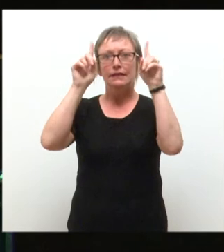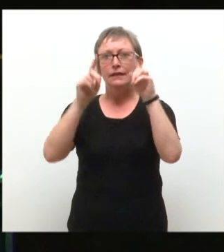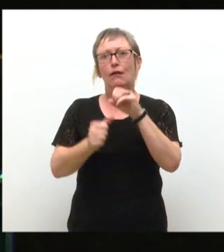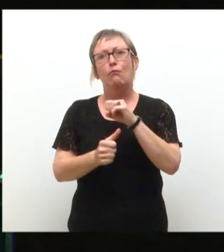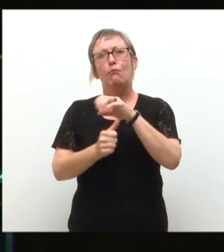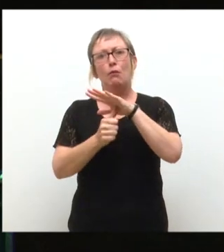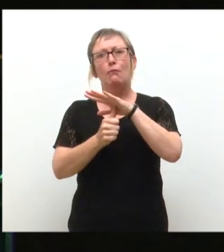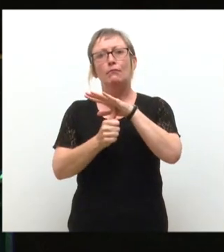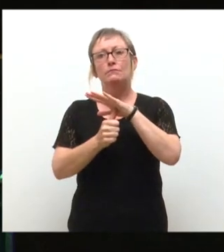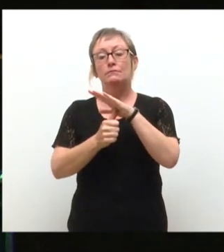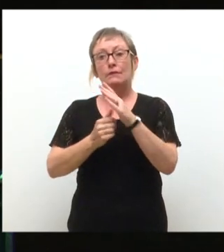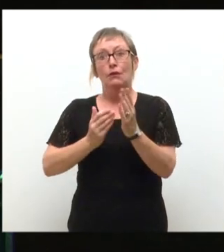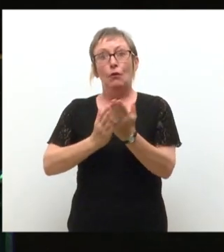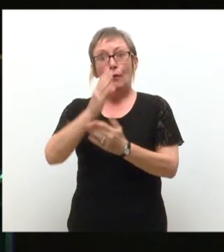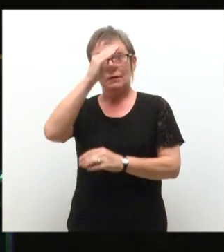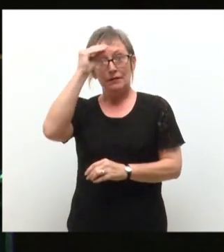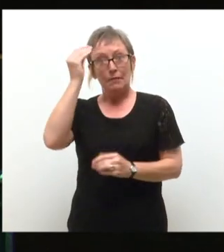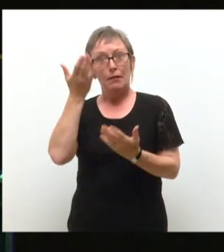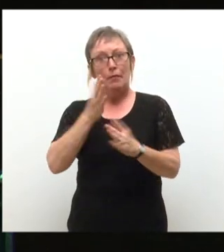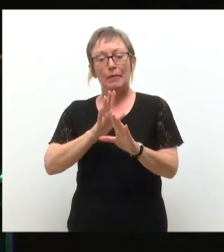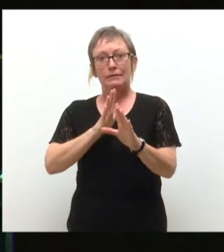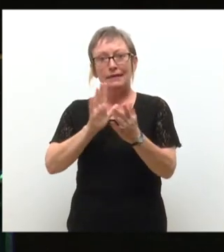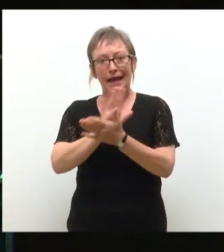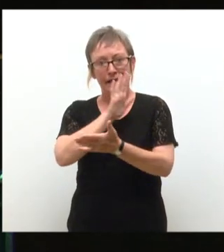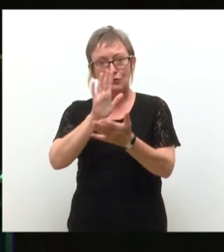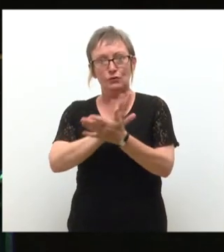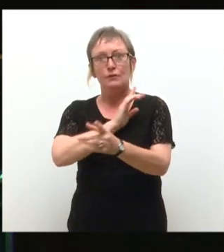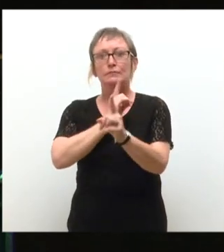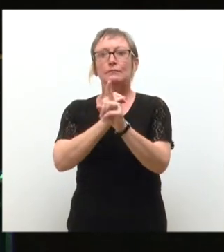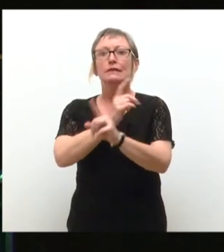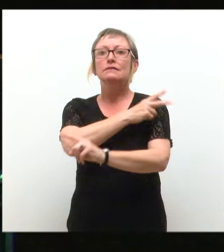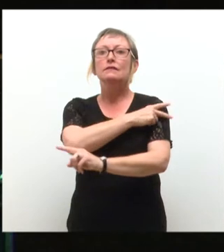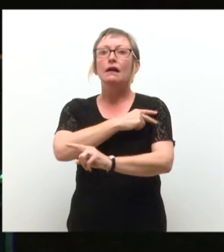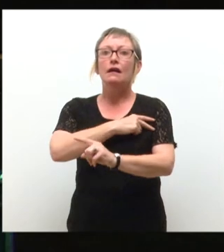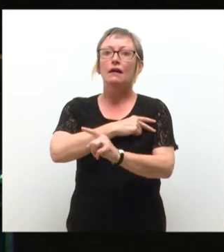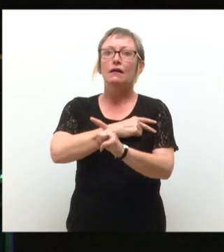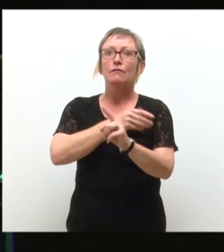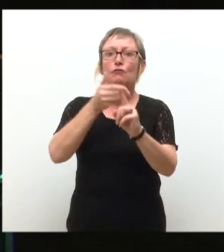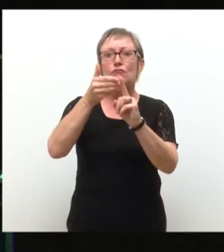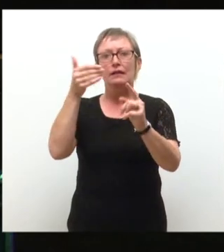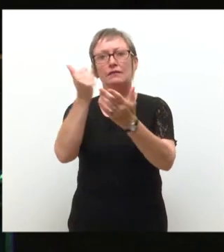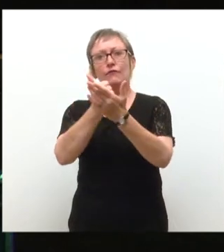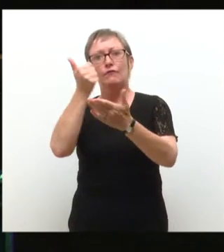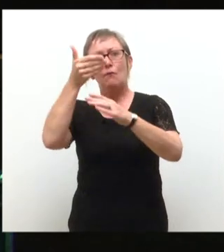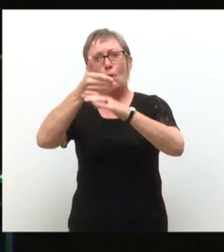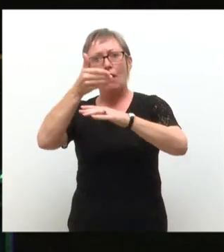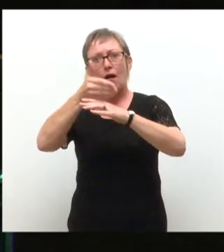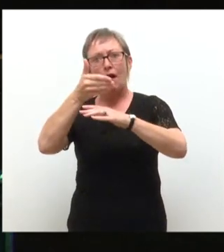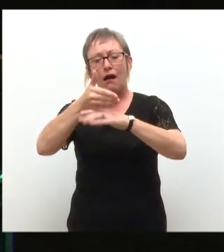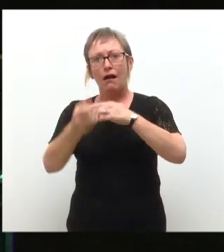Over the summer, I have enjoyed meeting staff, recognising the excellent work that happens here,